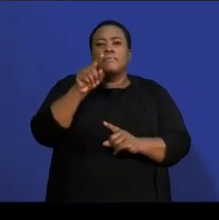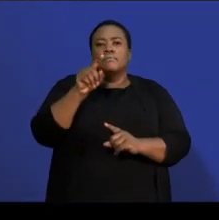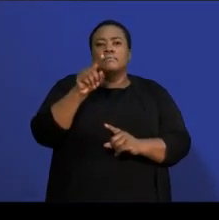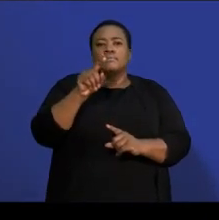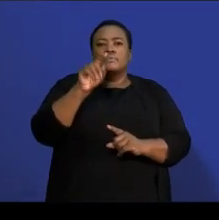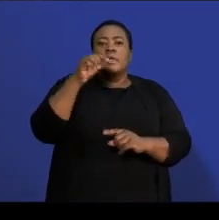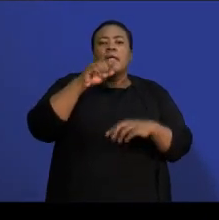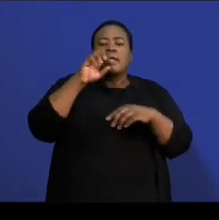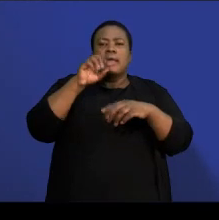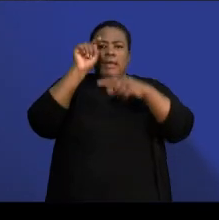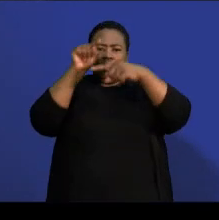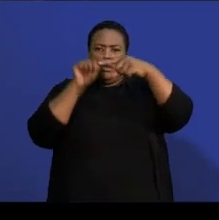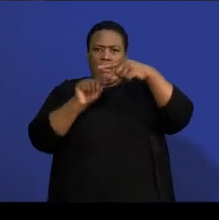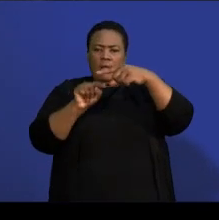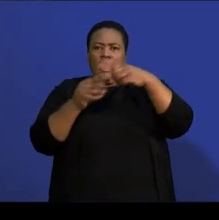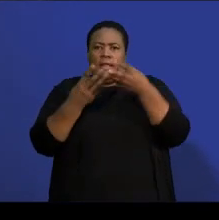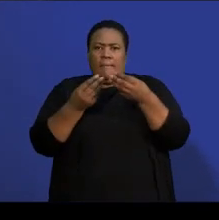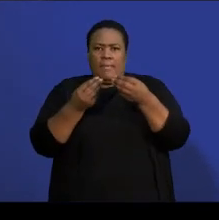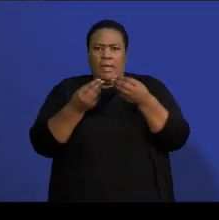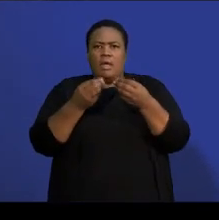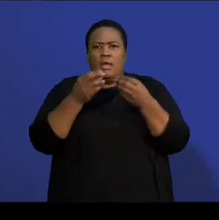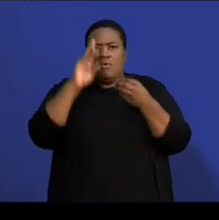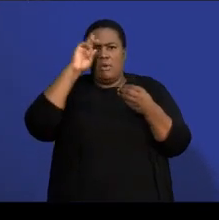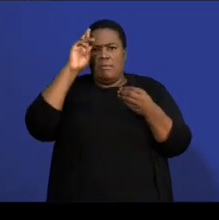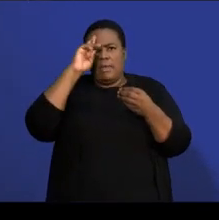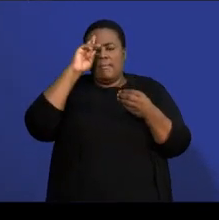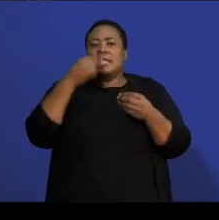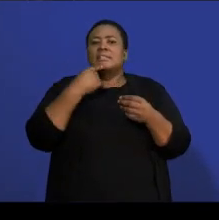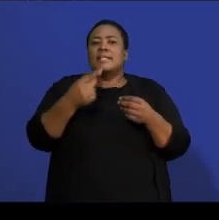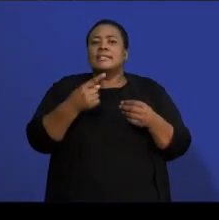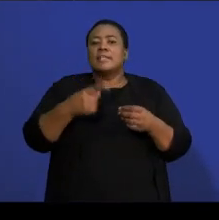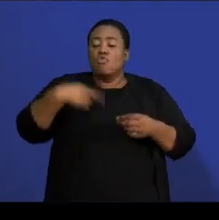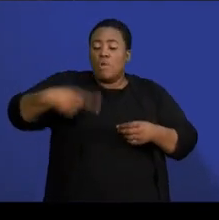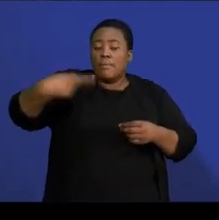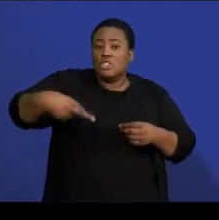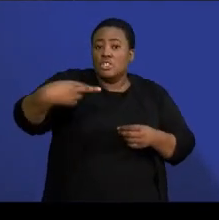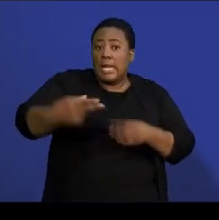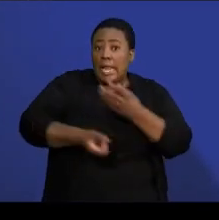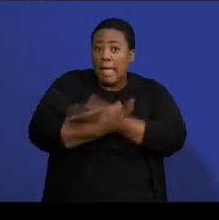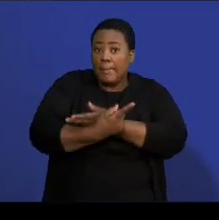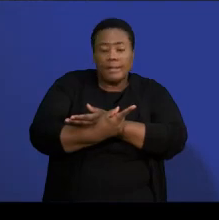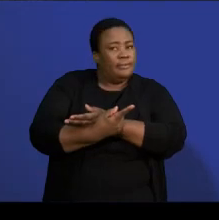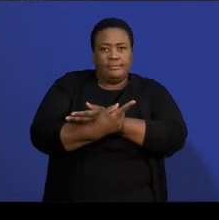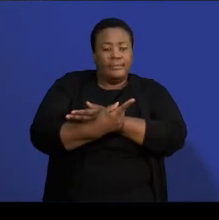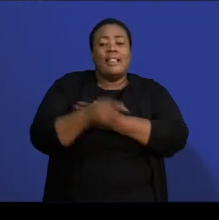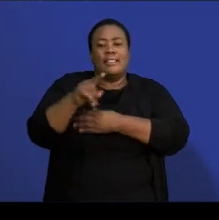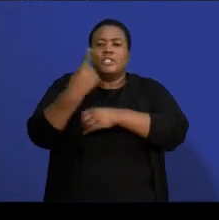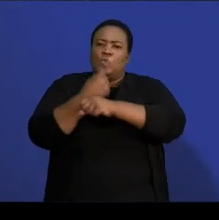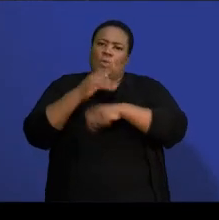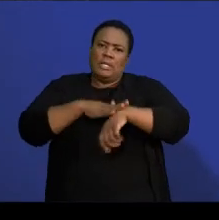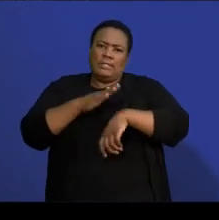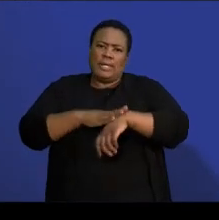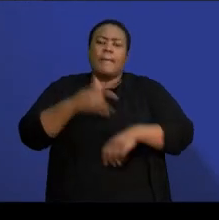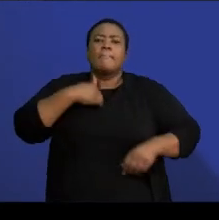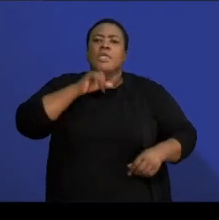to use a factorial, it means that there is no repetition that is happening there. That's the only time I can use